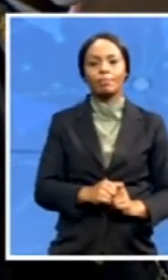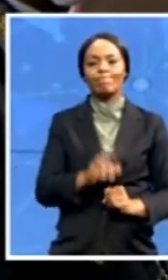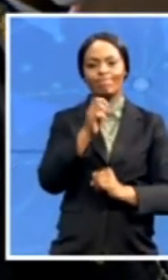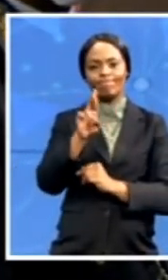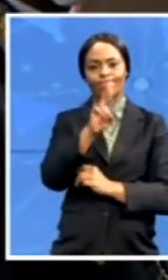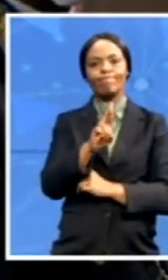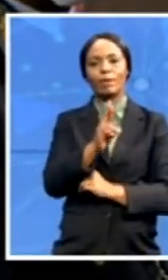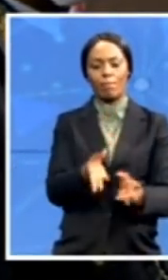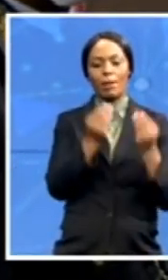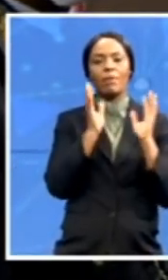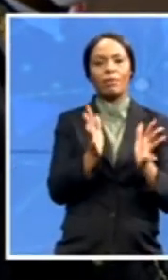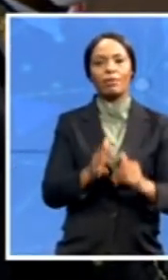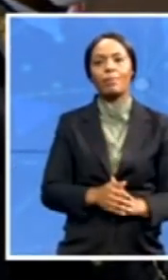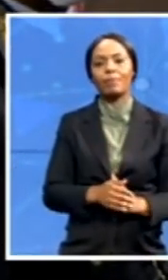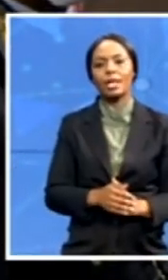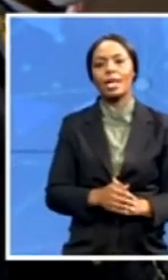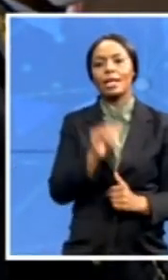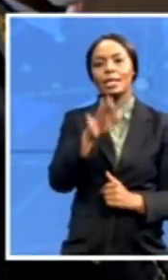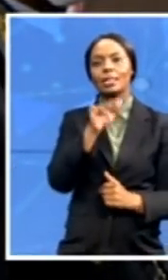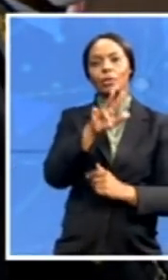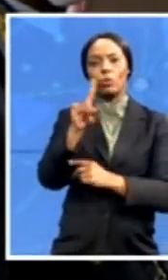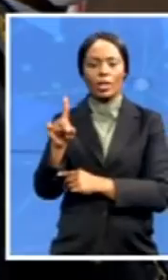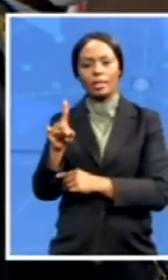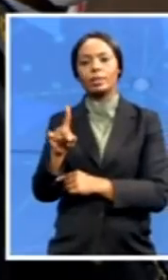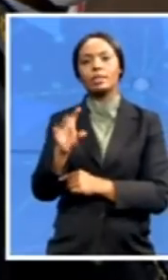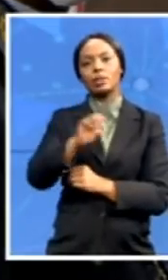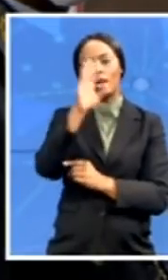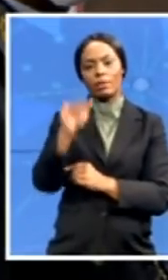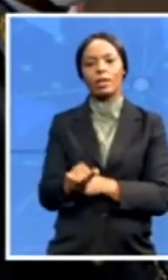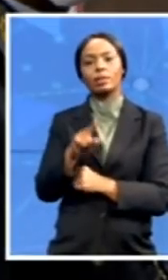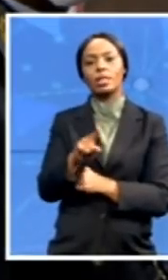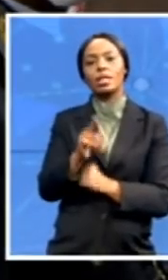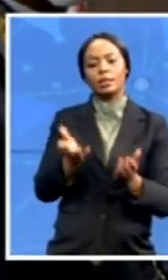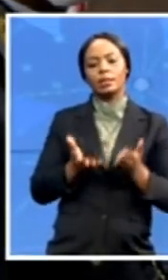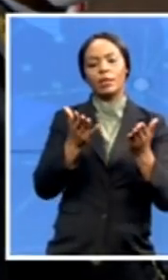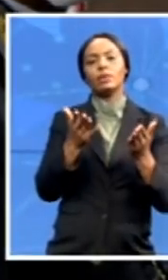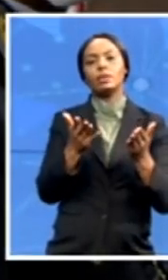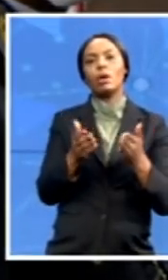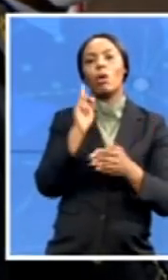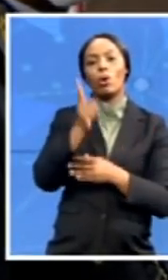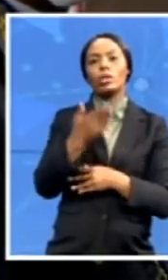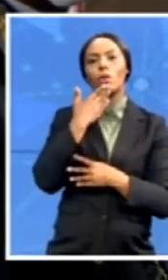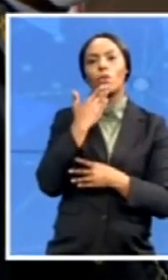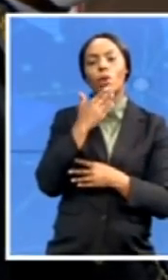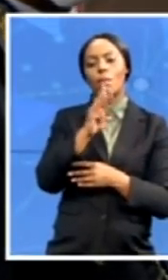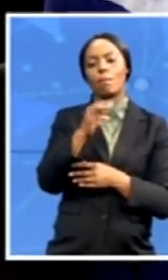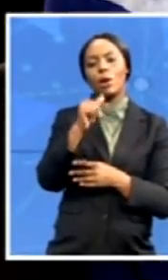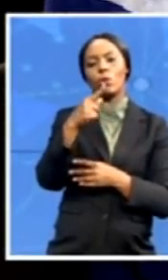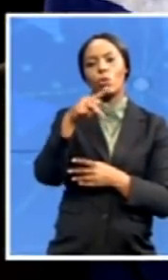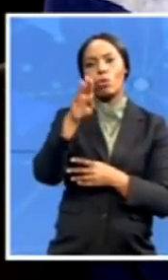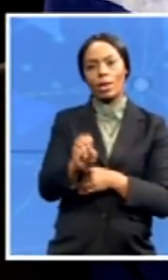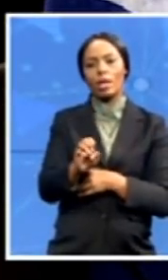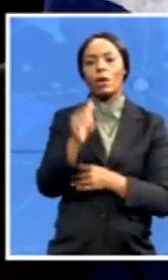1981 at the Order of Mapunggube in 2002. In 1992,